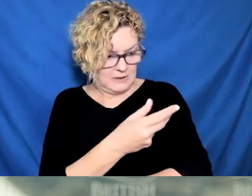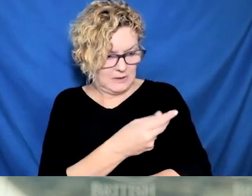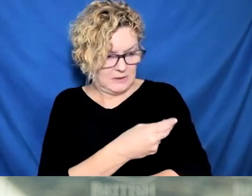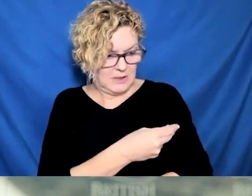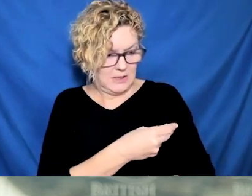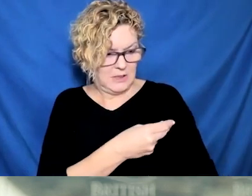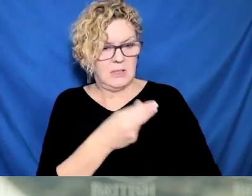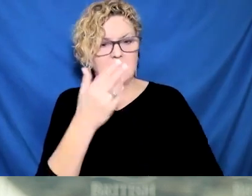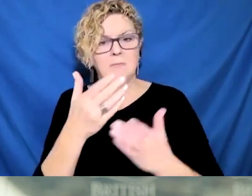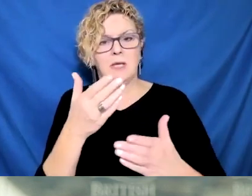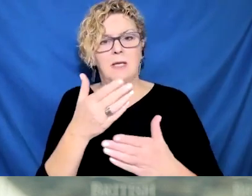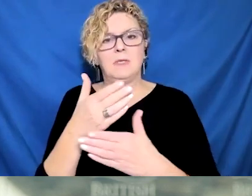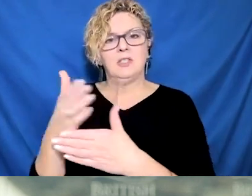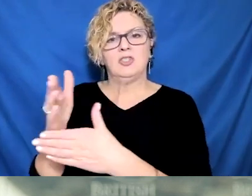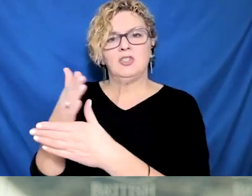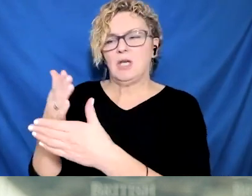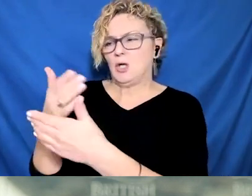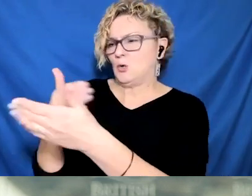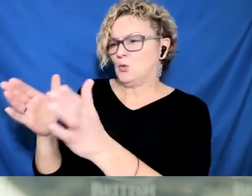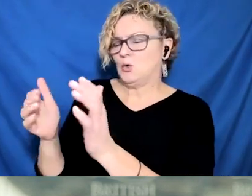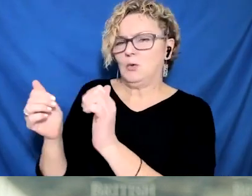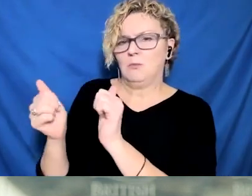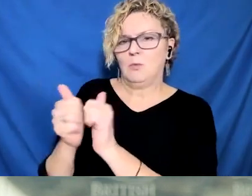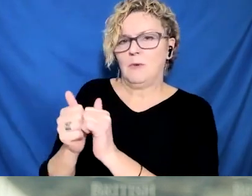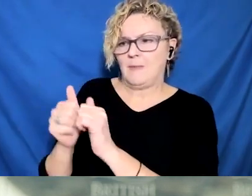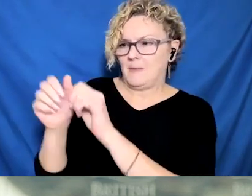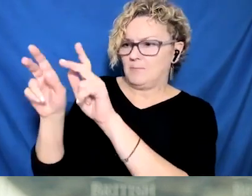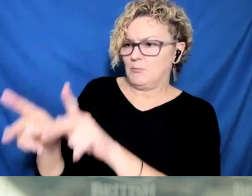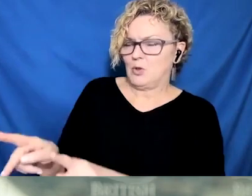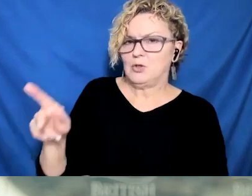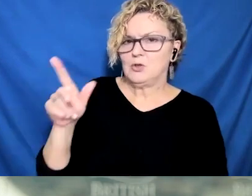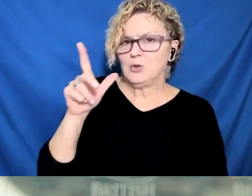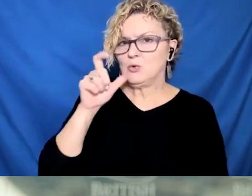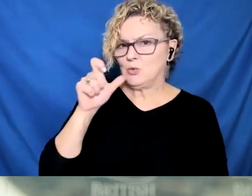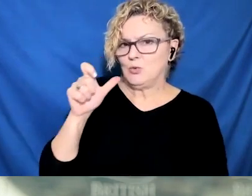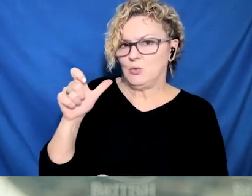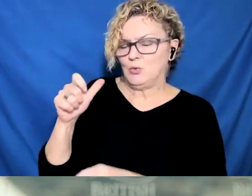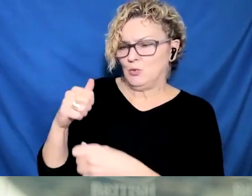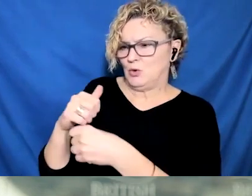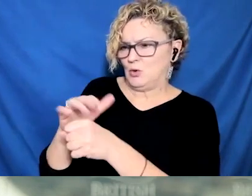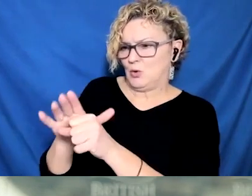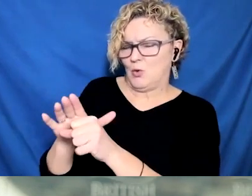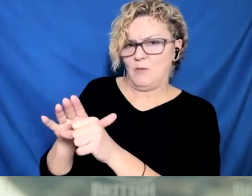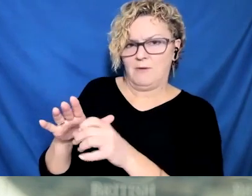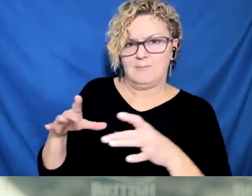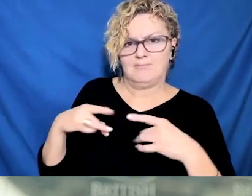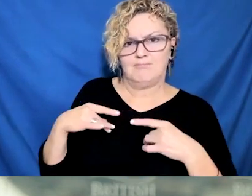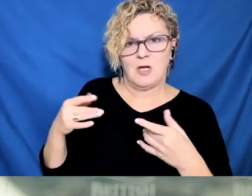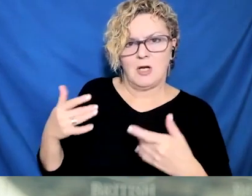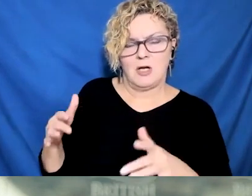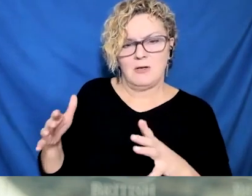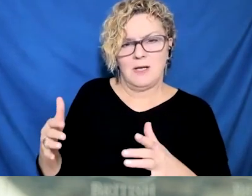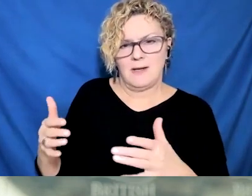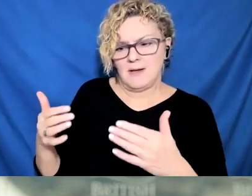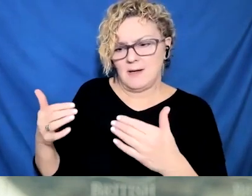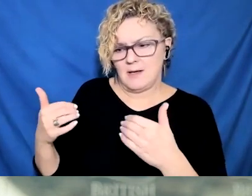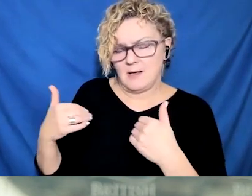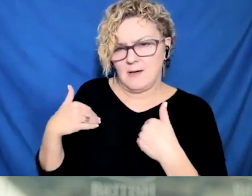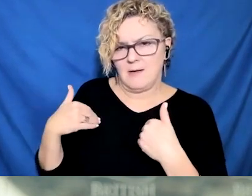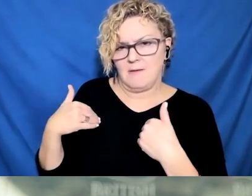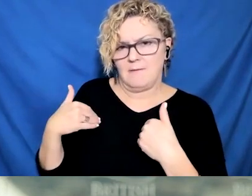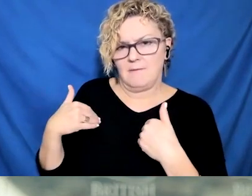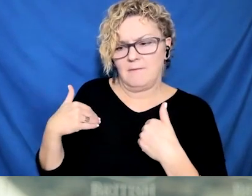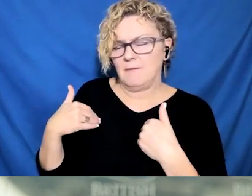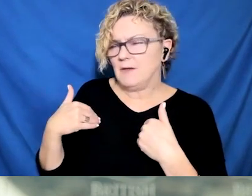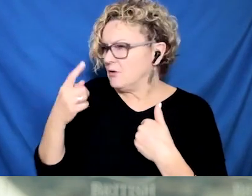announcement. The record, the pre-Omicron record was in the 500s. were more than 500 people in hospital in the Fraser Health